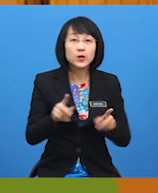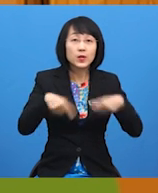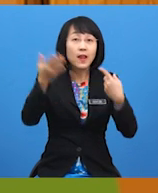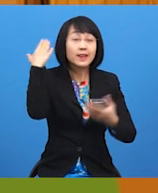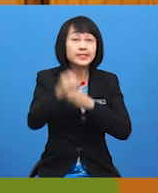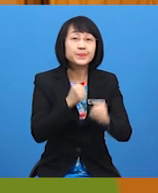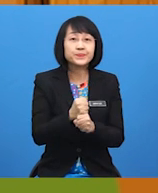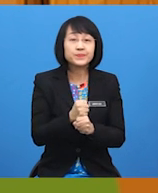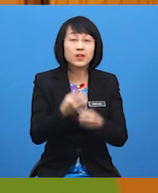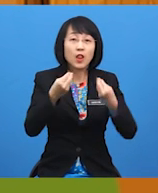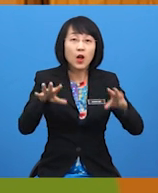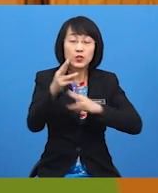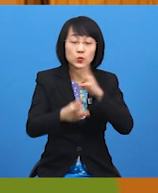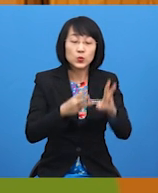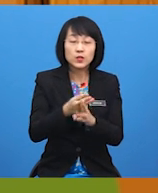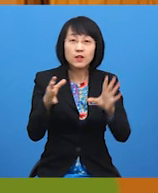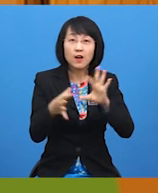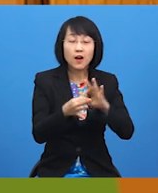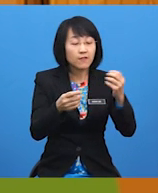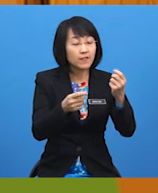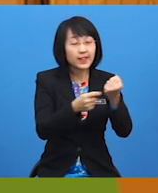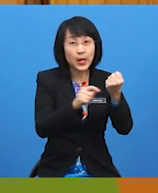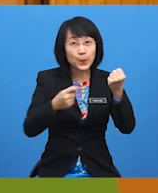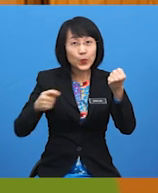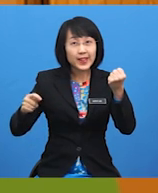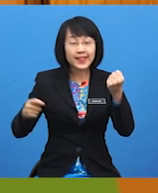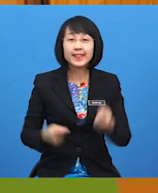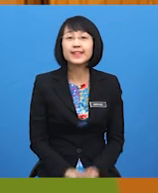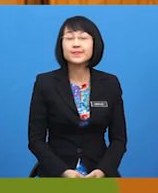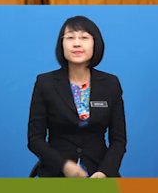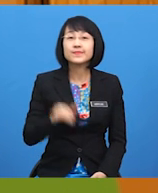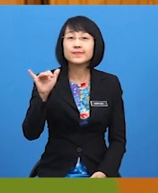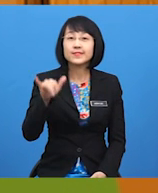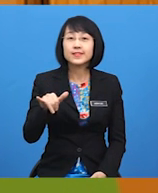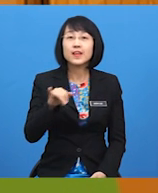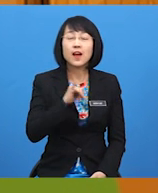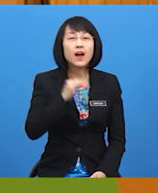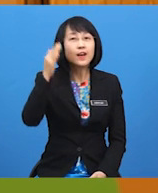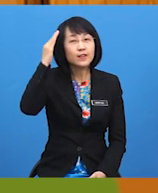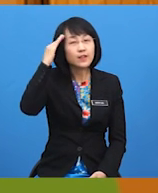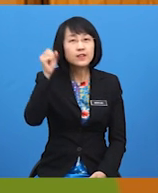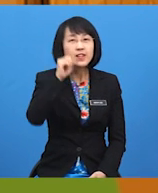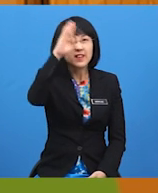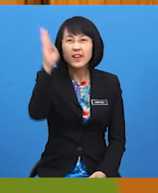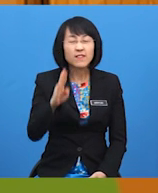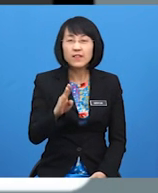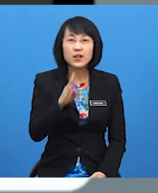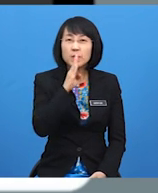last year? The Lost World of Tambung. Yes, I know she's never been